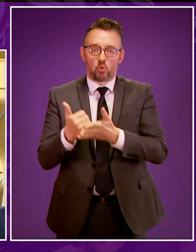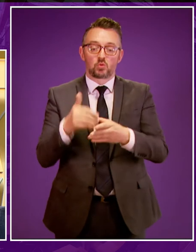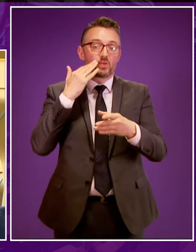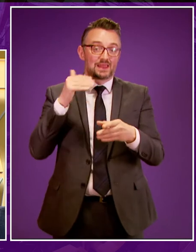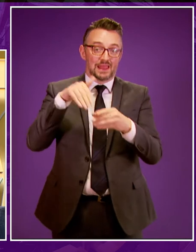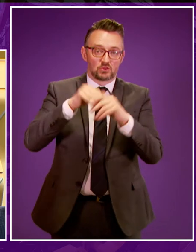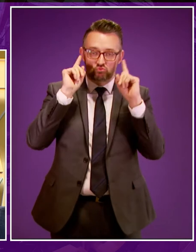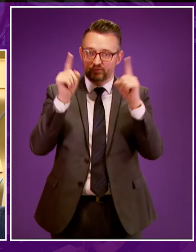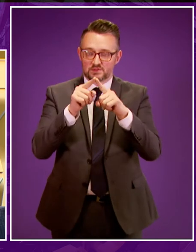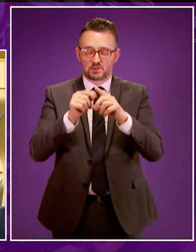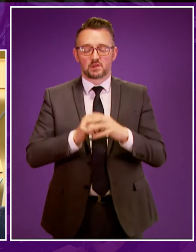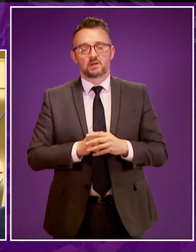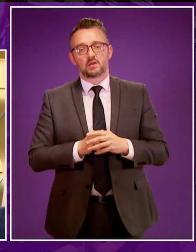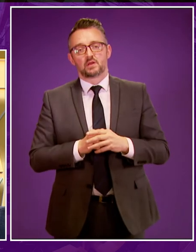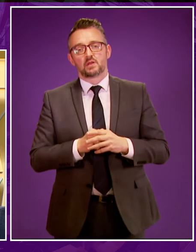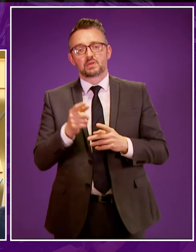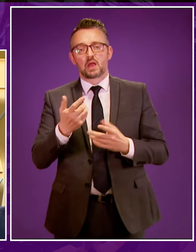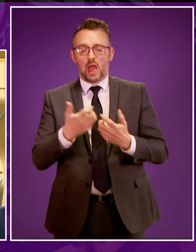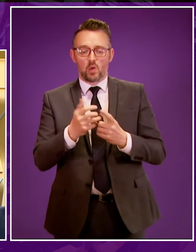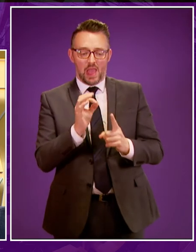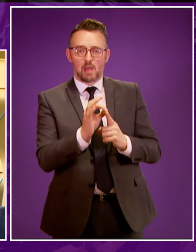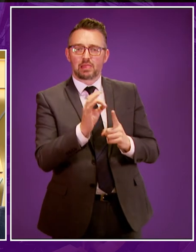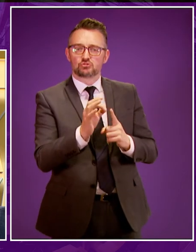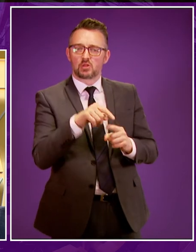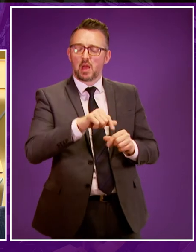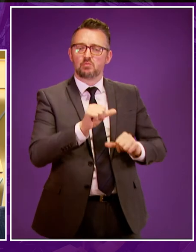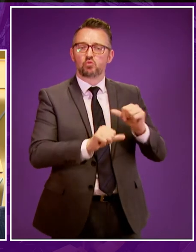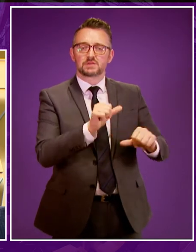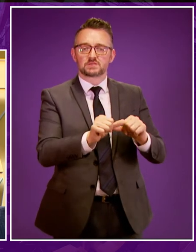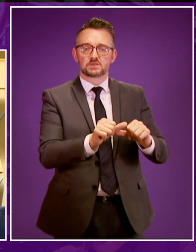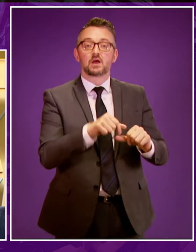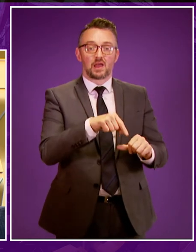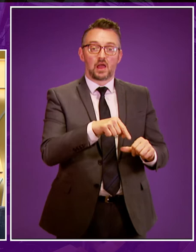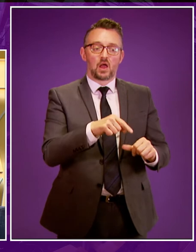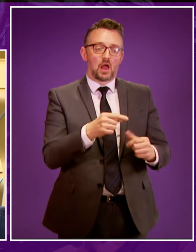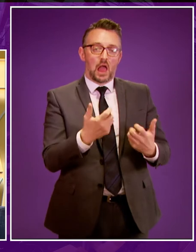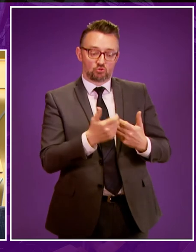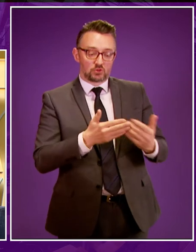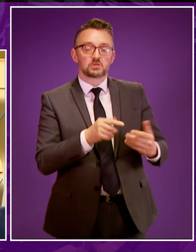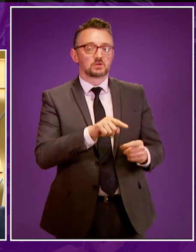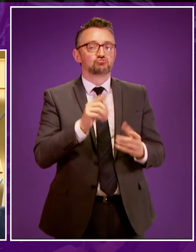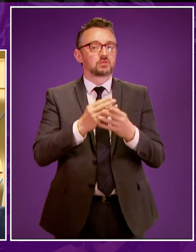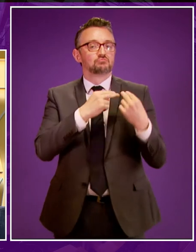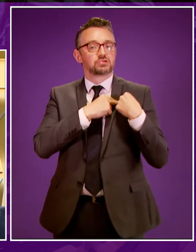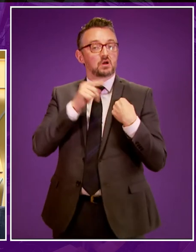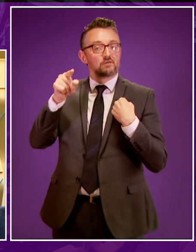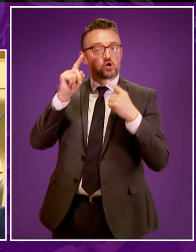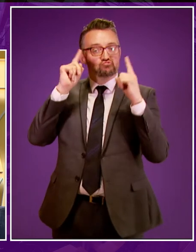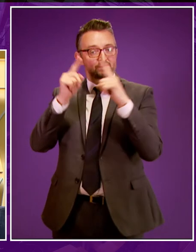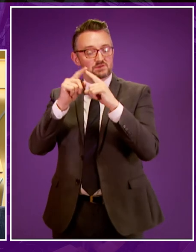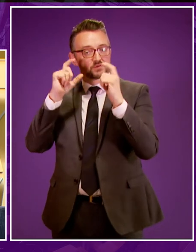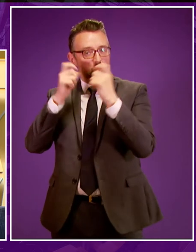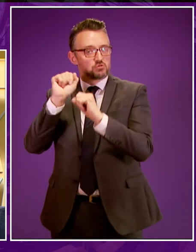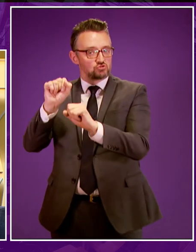point around applications processes these are obviously matters for the individual institutions themselves and may be better taken forward